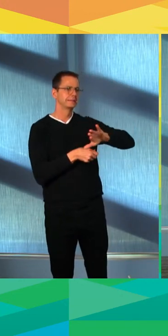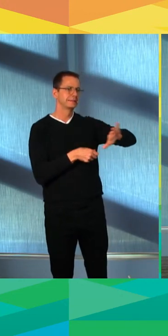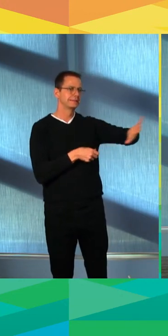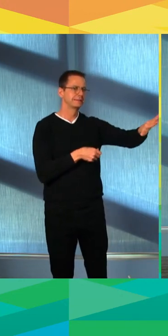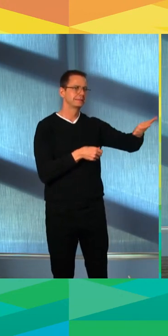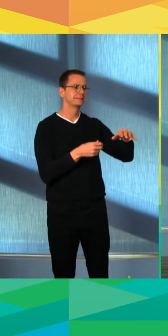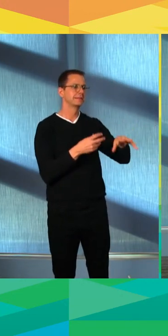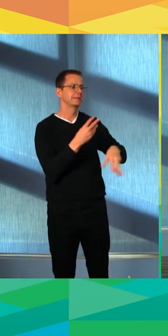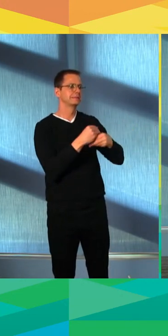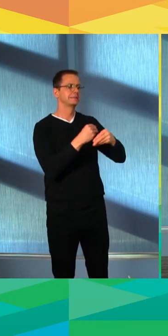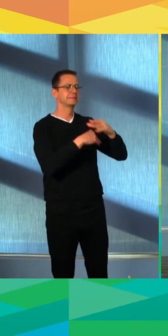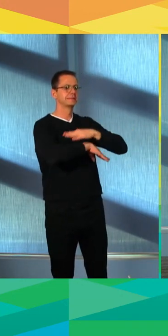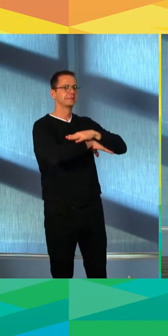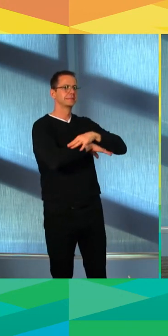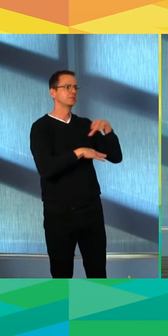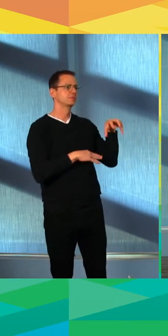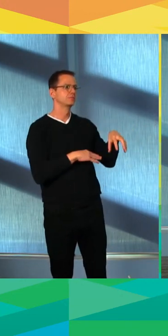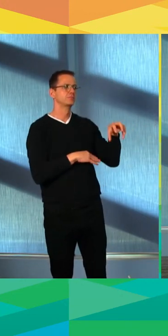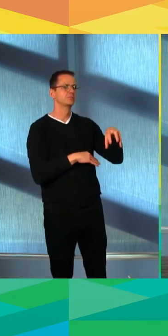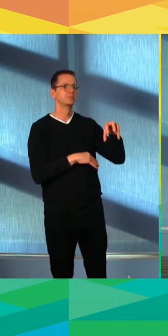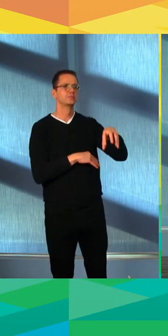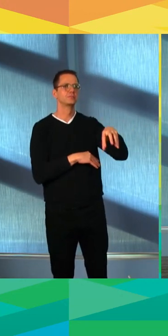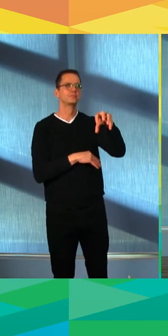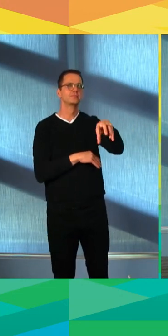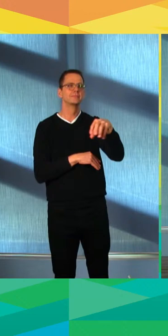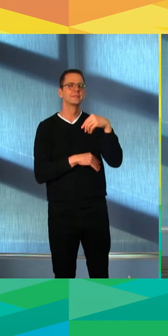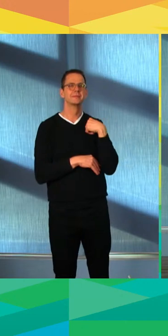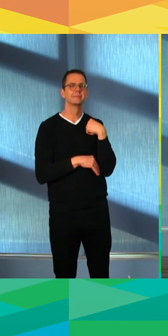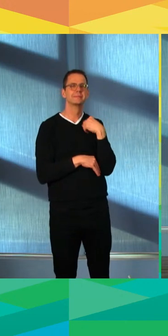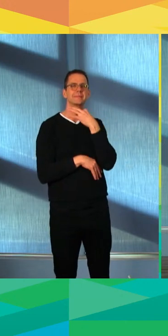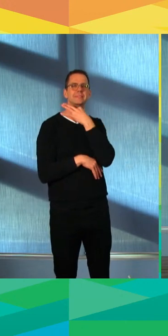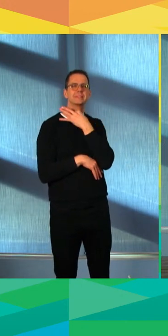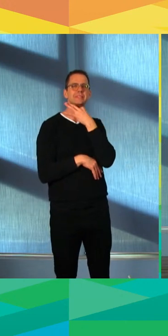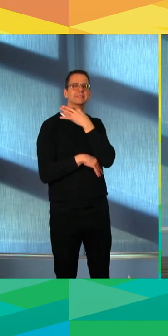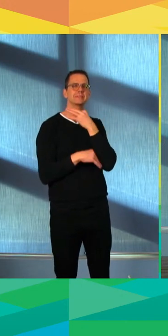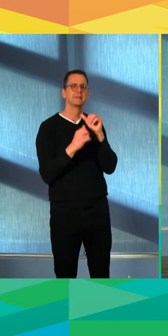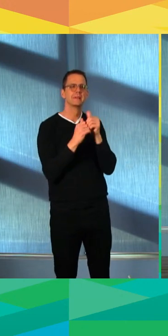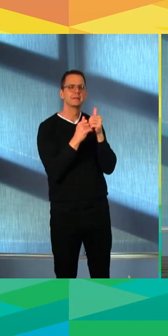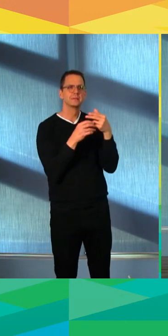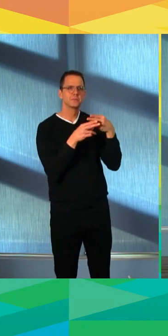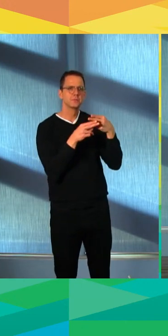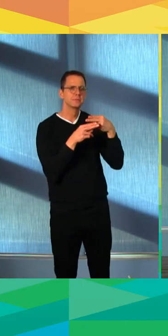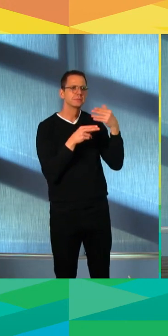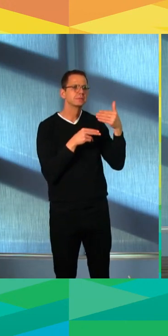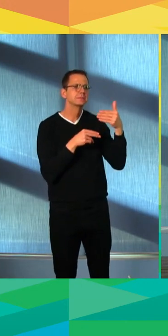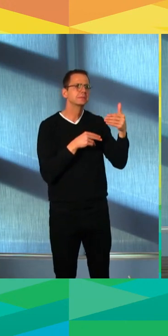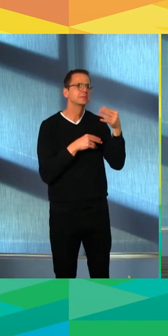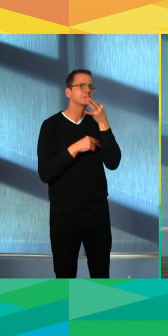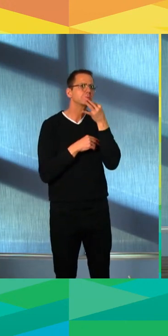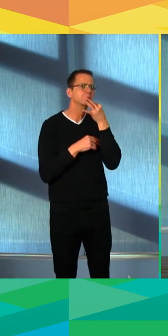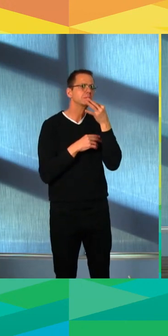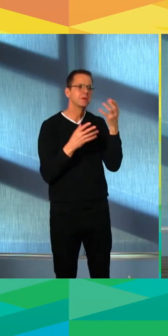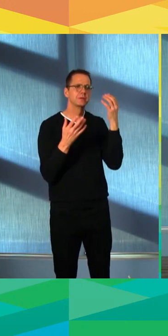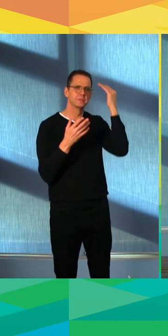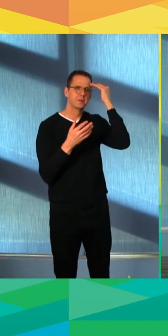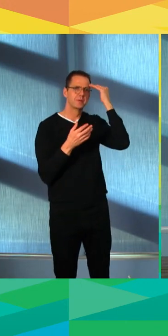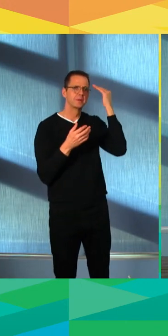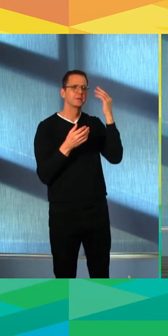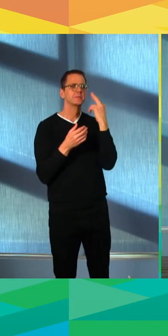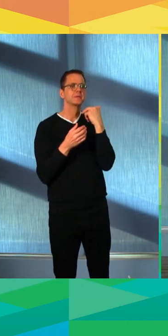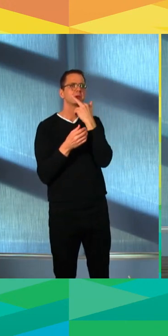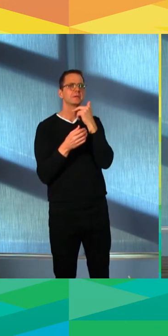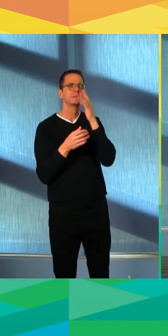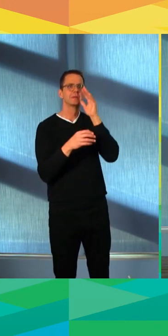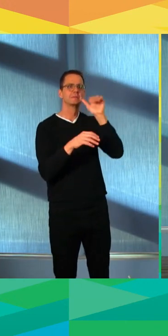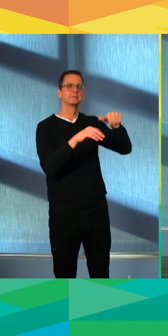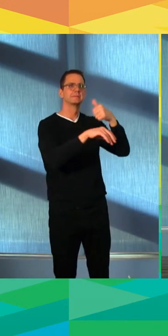How soon can restaurants maybe get an answer from the city on whether or not they can expand their patios on streets like 104th Street,